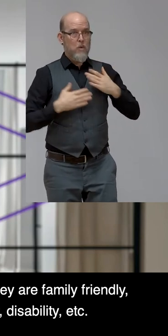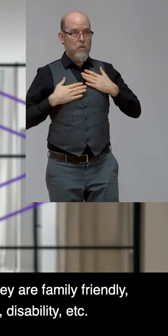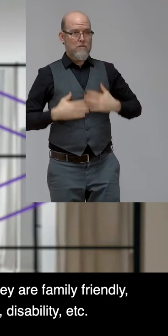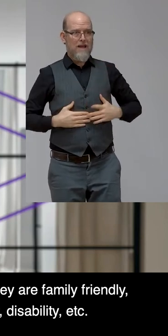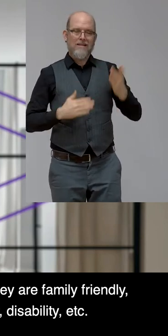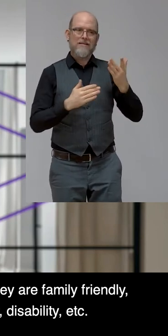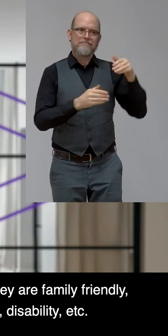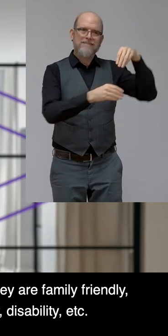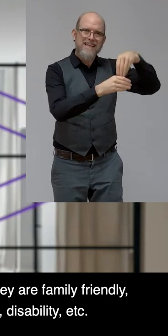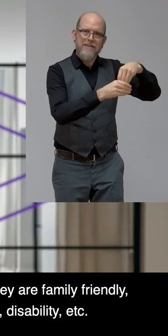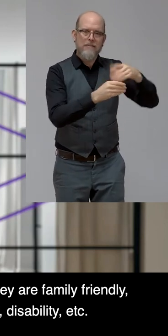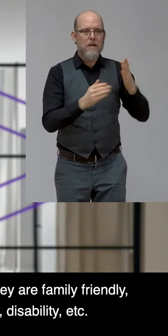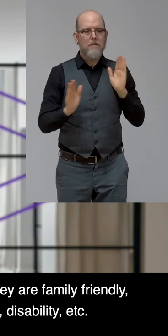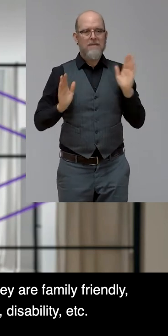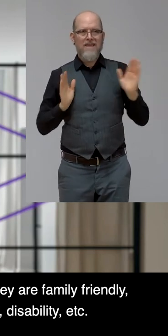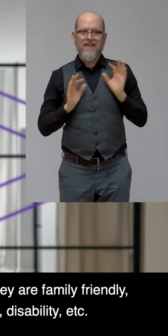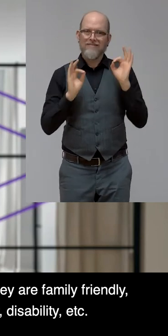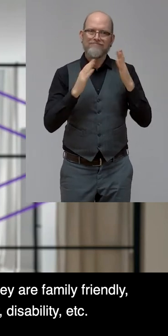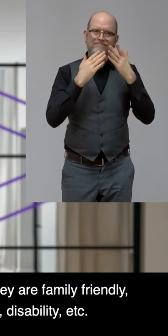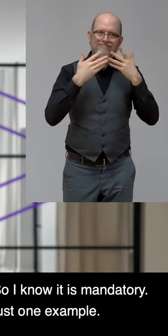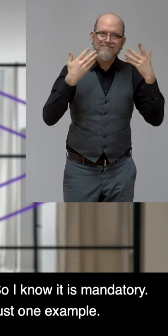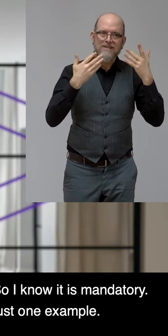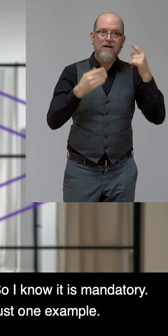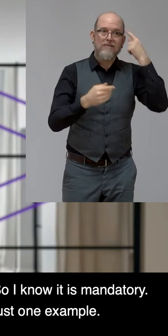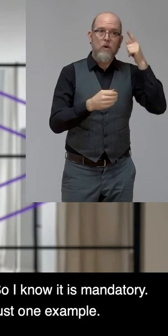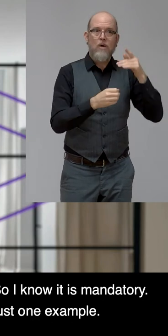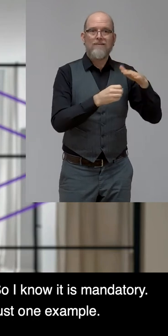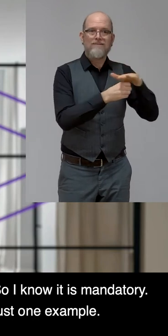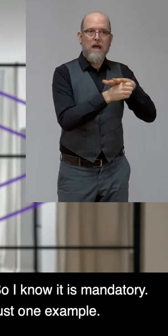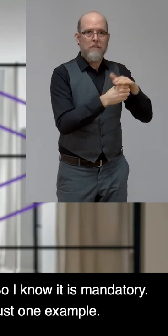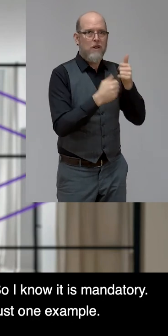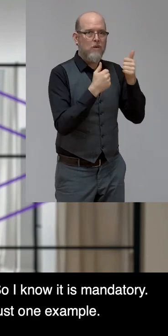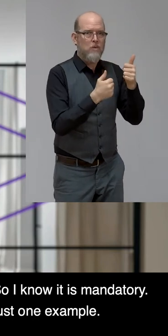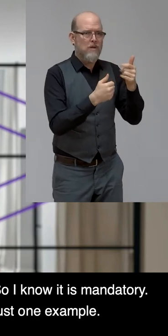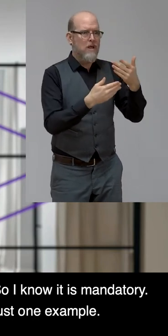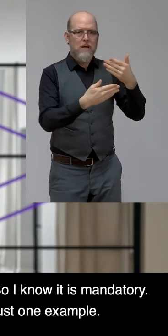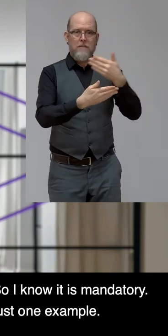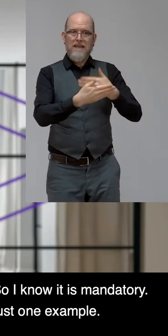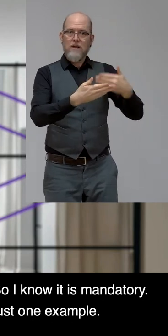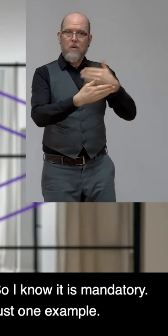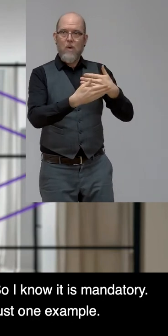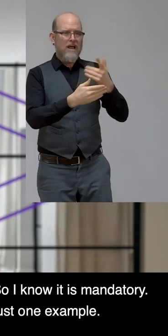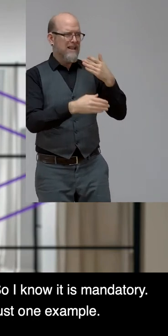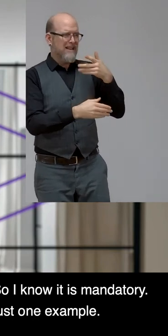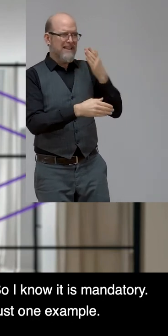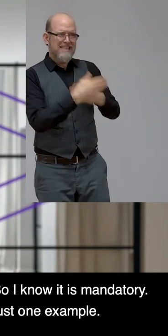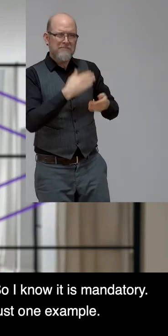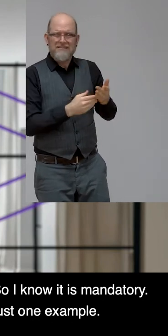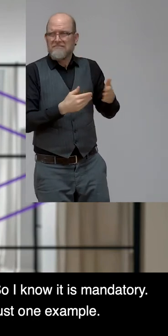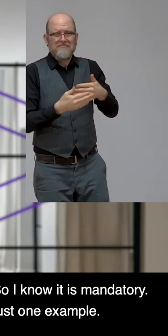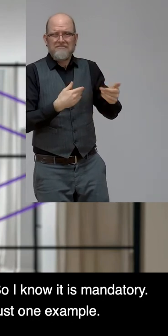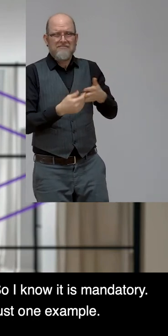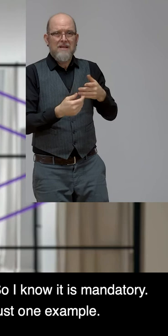regardless of background, gender, disability, etc. And, yeah, fully bias-free in attracting and retaining